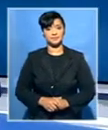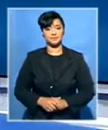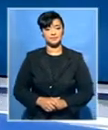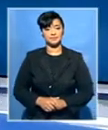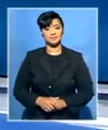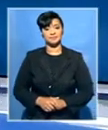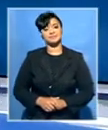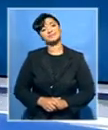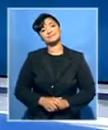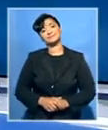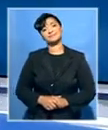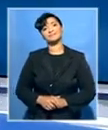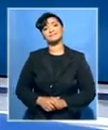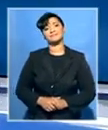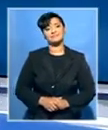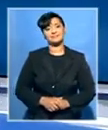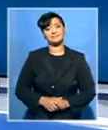All right, so that's another...